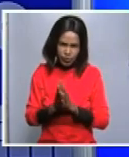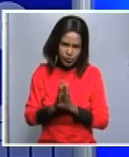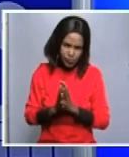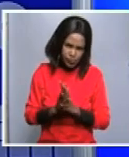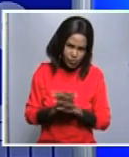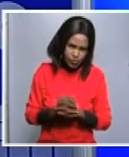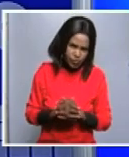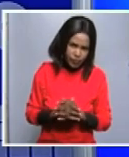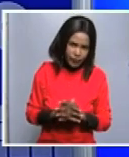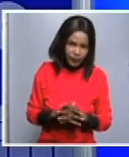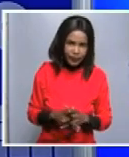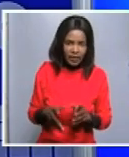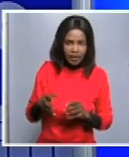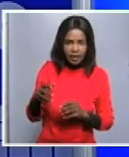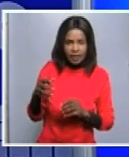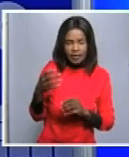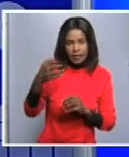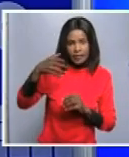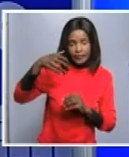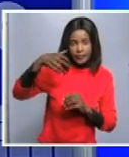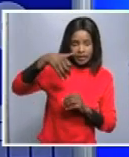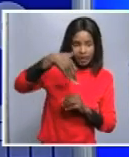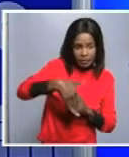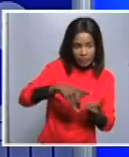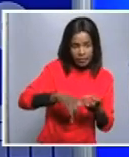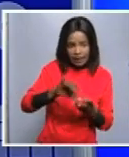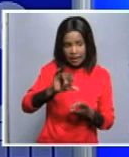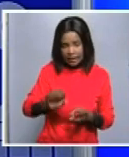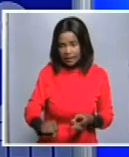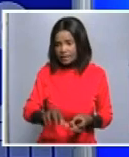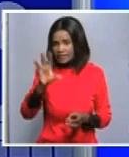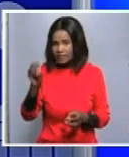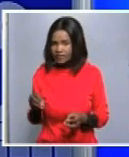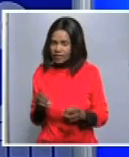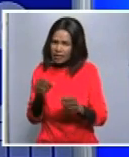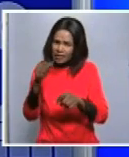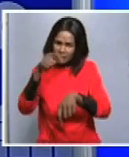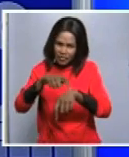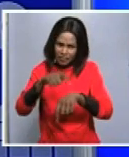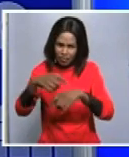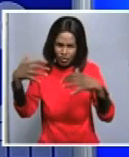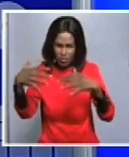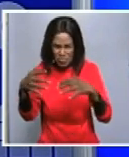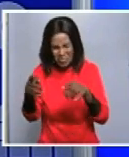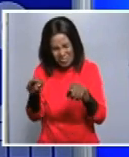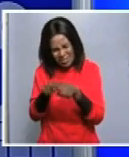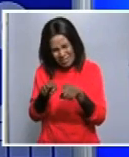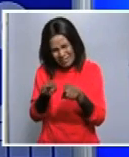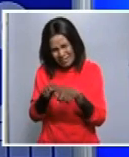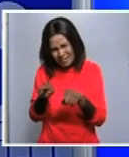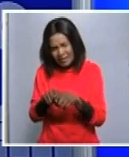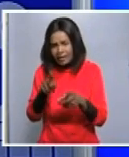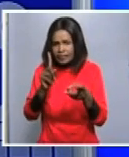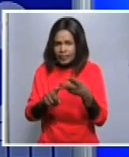namibia and south africa have shared interests but particularly in uh political stability as well as economic integration and one of the